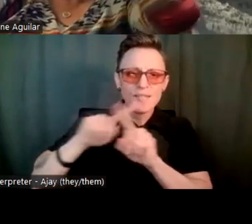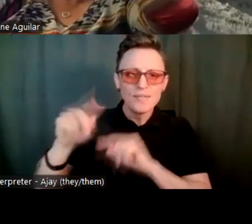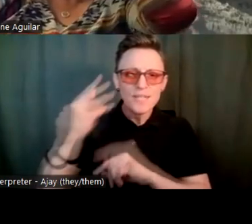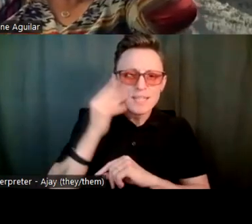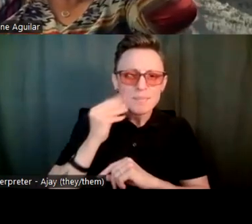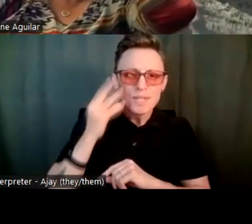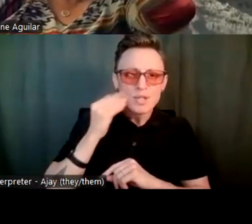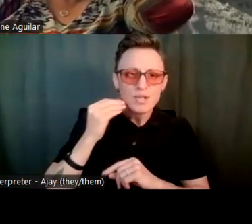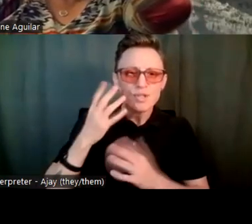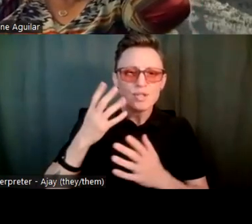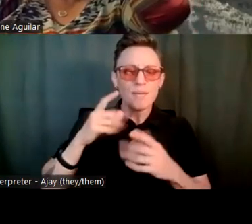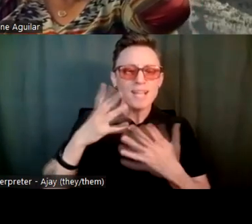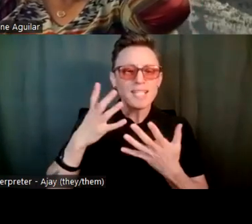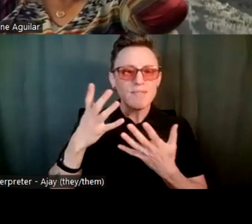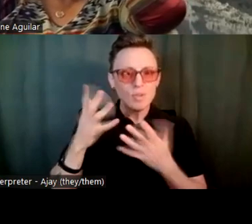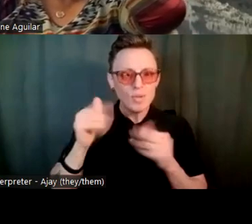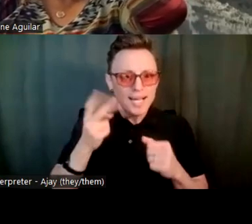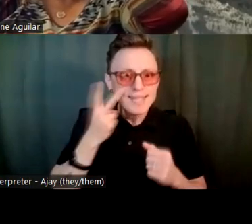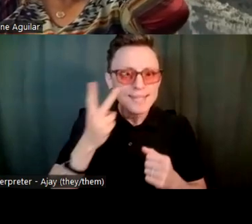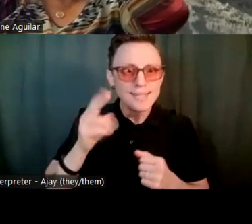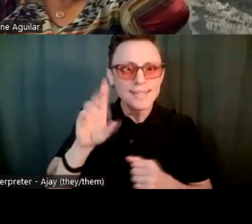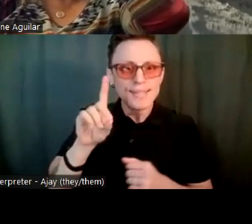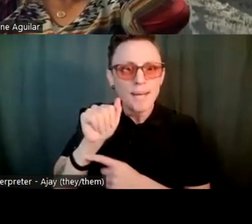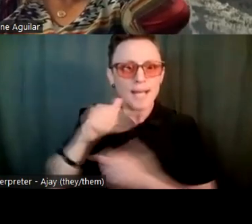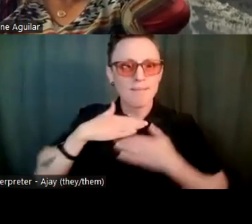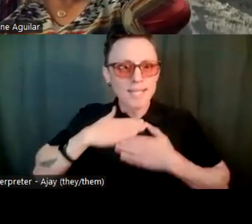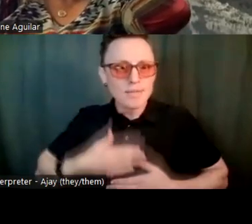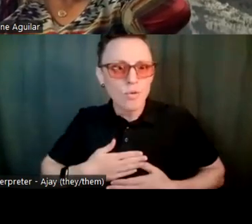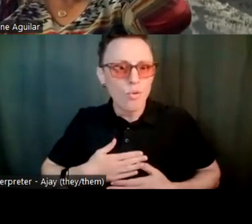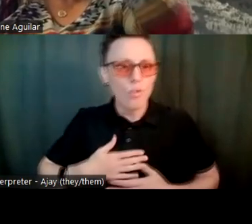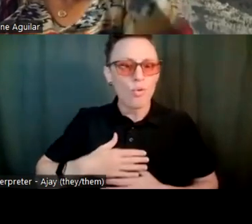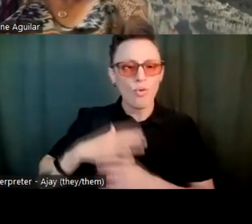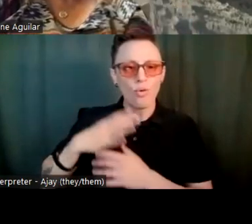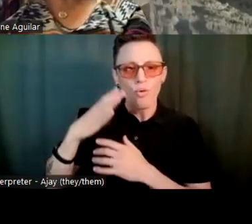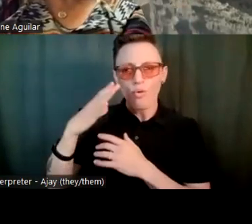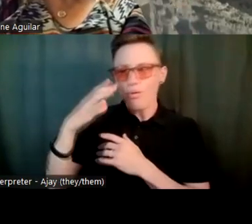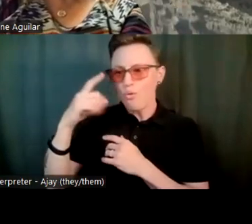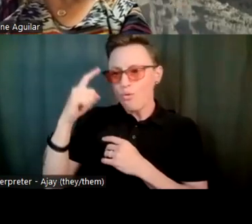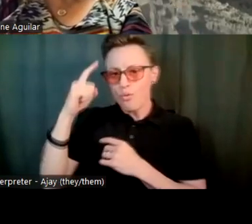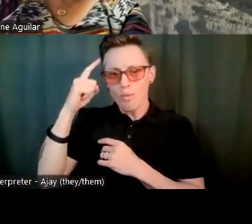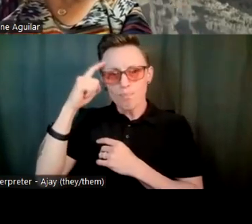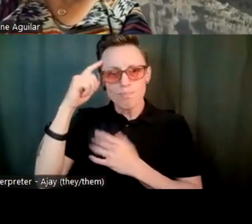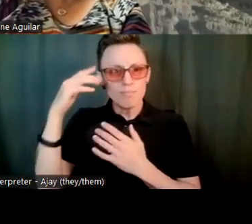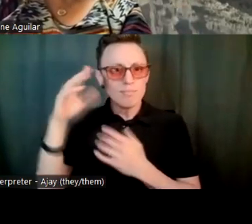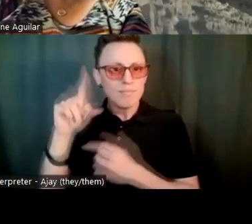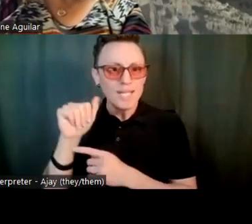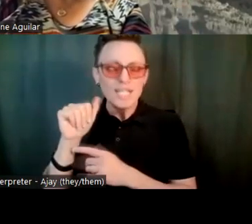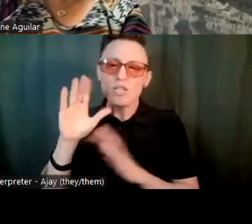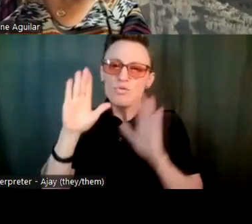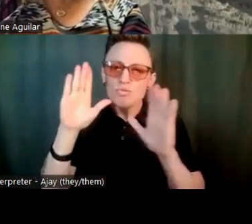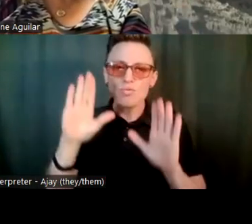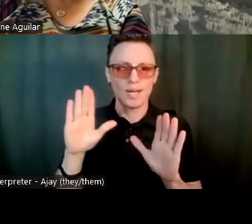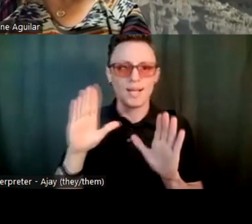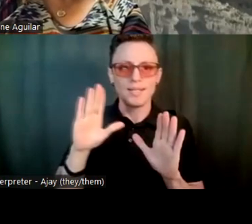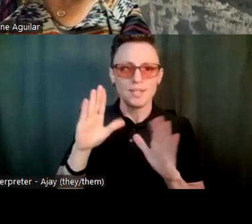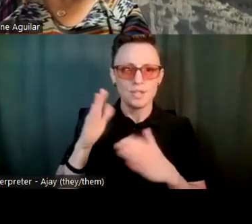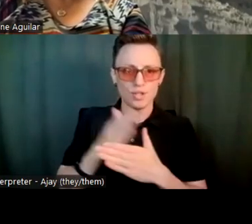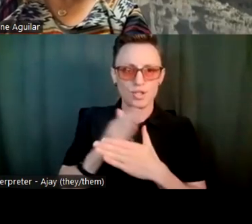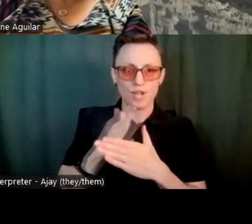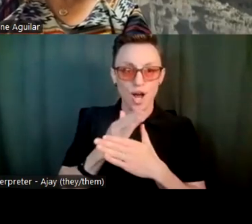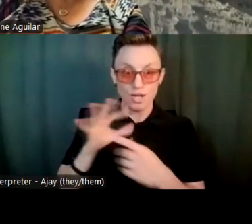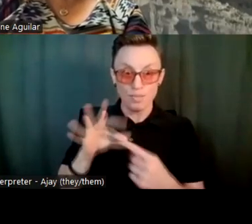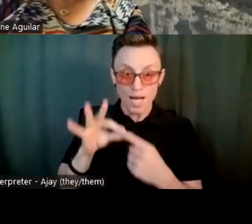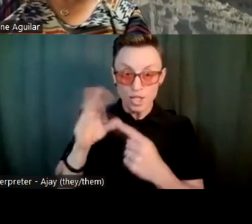visible disabilities versus invisible disabilities is a great story to share. And especially when you experience it with two of your children